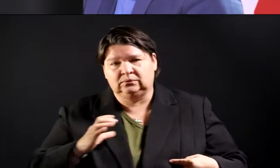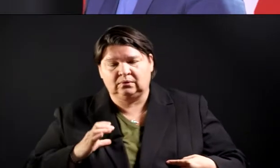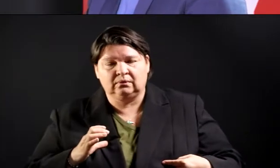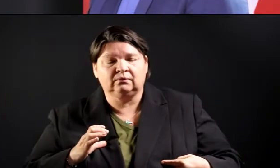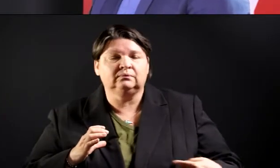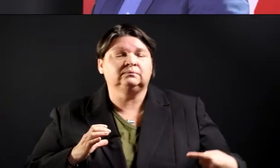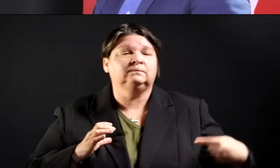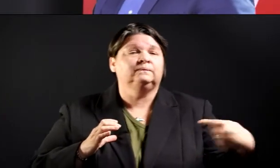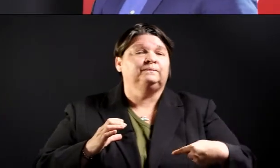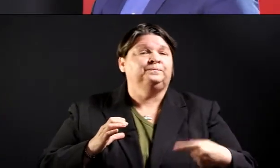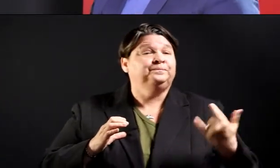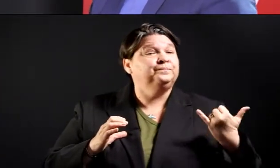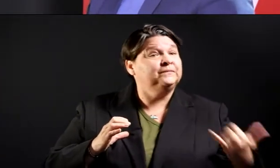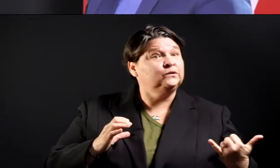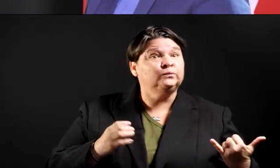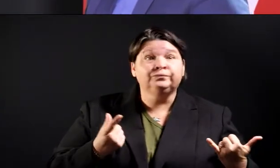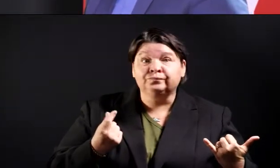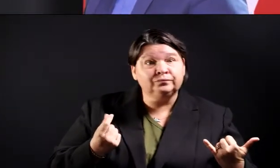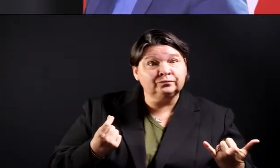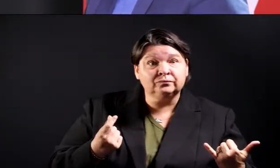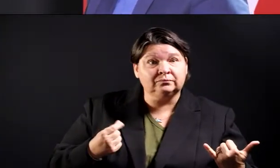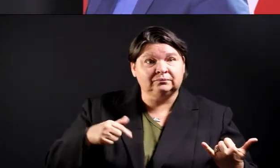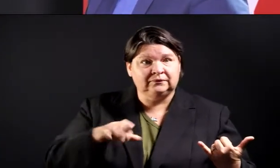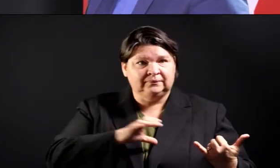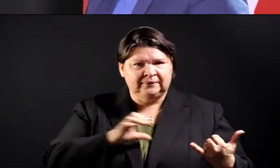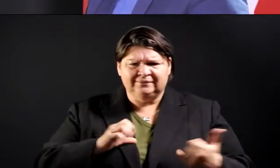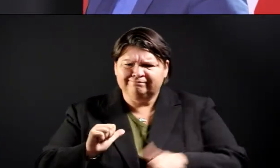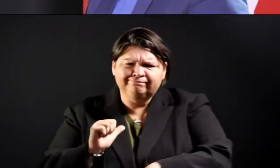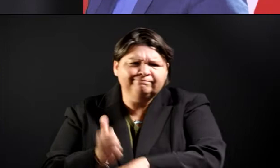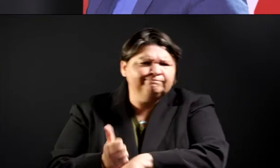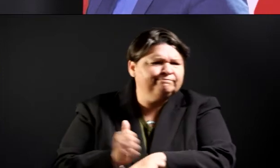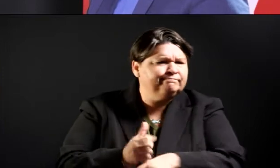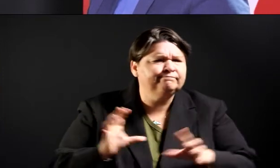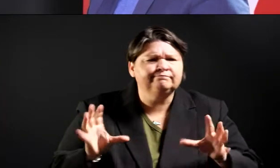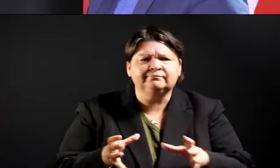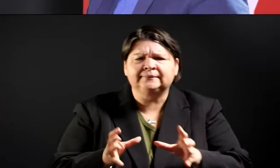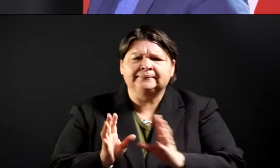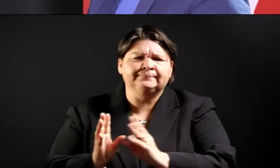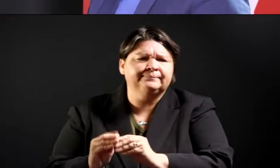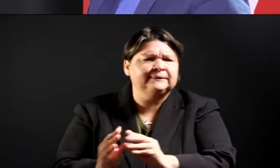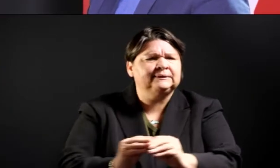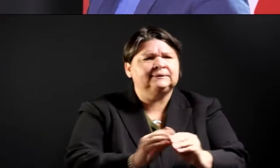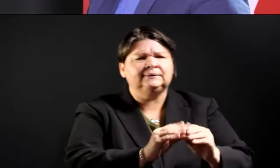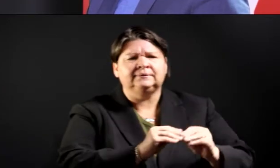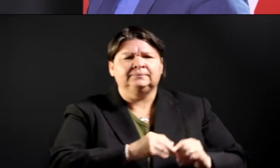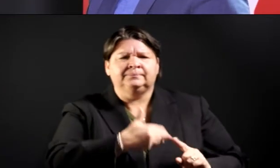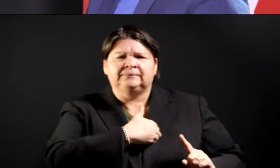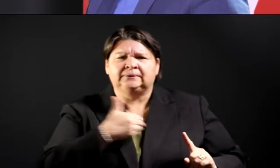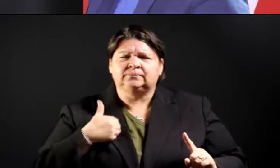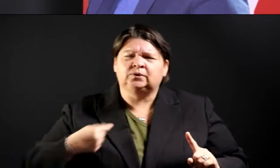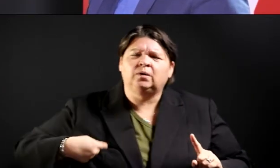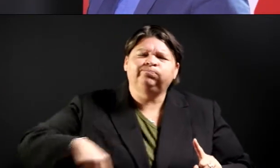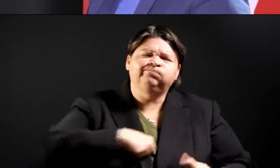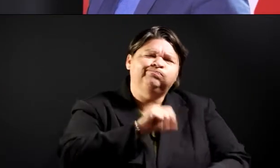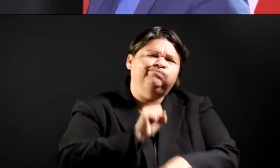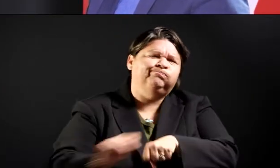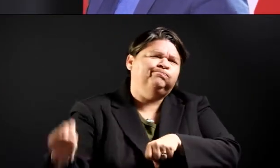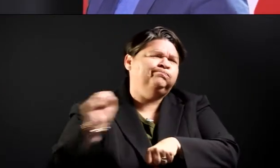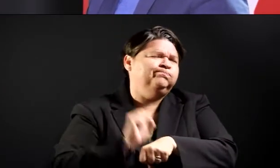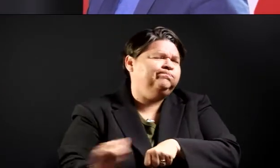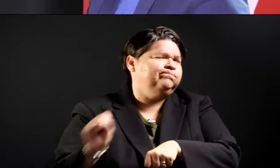the committees that we set up, that Councilmembers are working on. And they're working hard on your behalf. You guys are doing a yeoman's job.